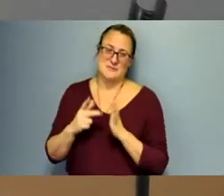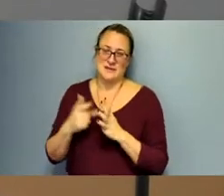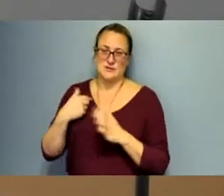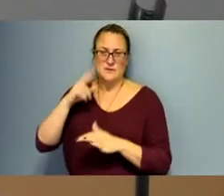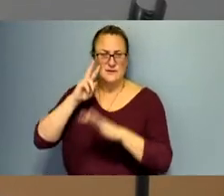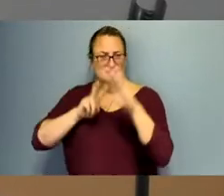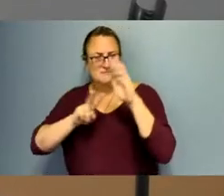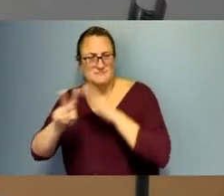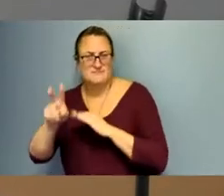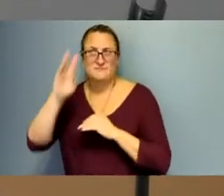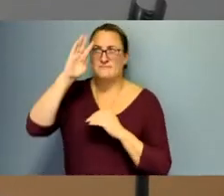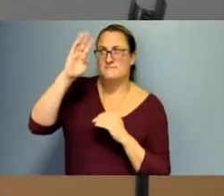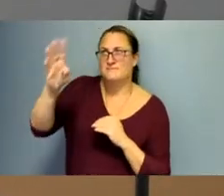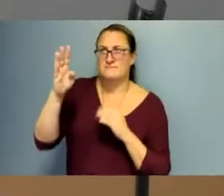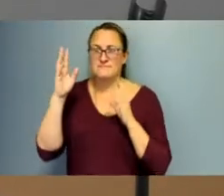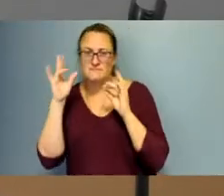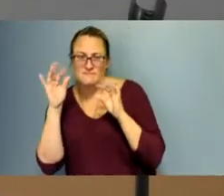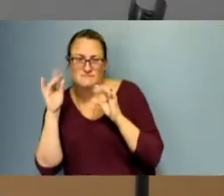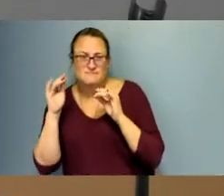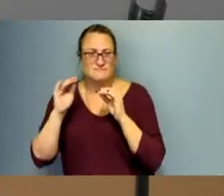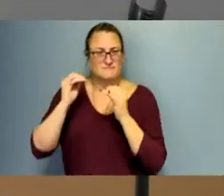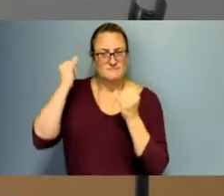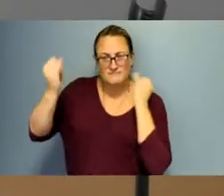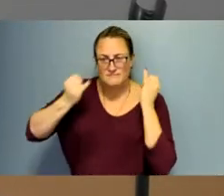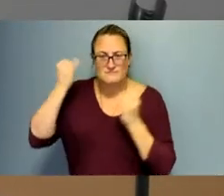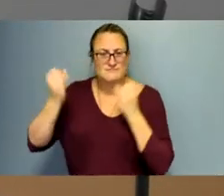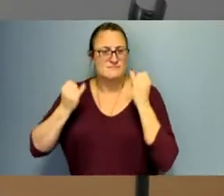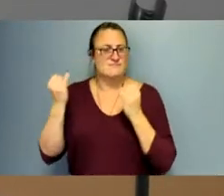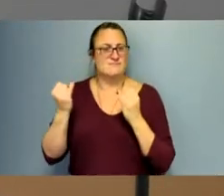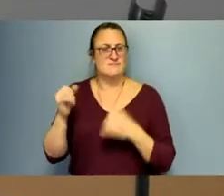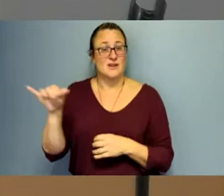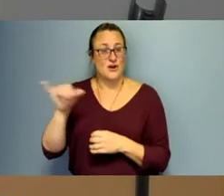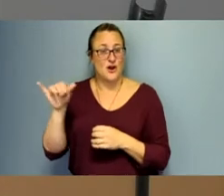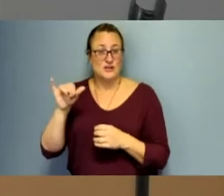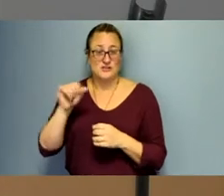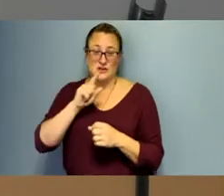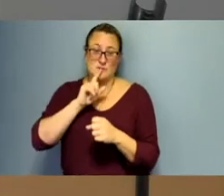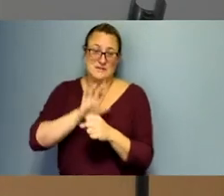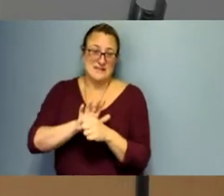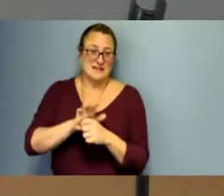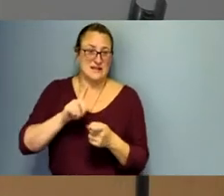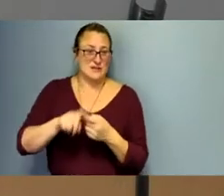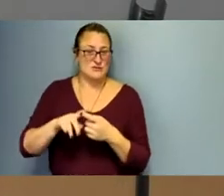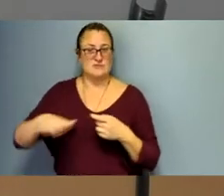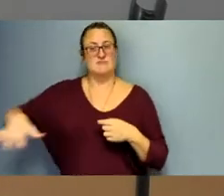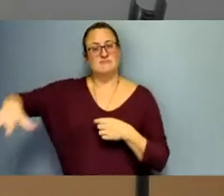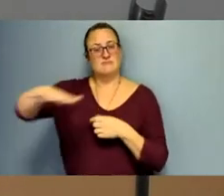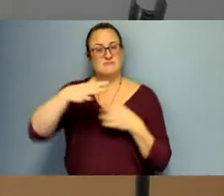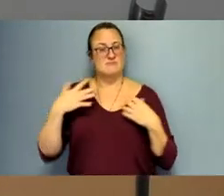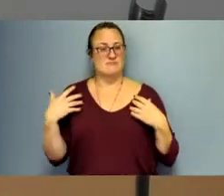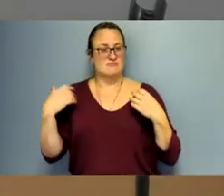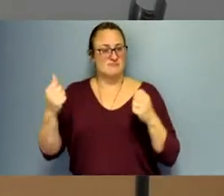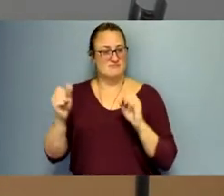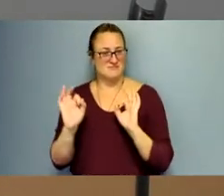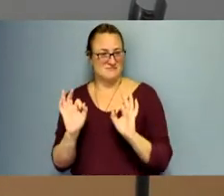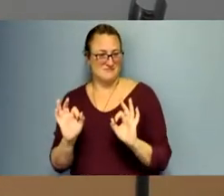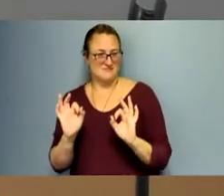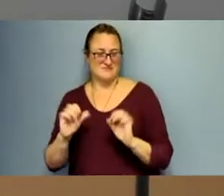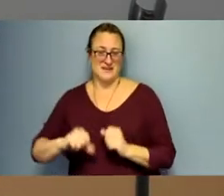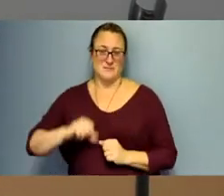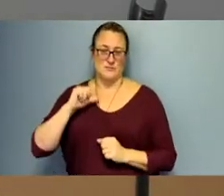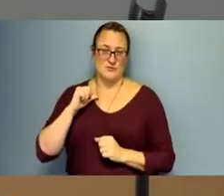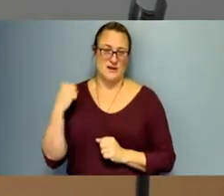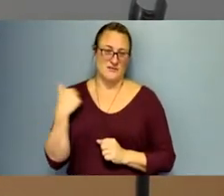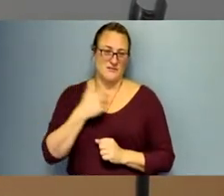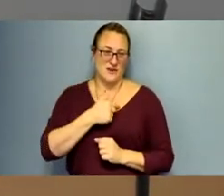that are forward-thinking, but more importantly, it shows that we're dedicated to the overall well-being of everyone in the county. And of that, I'm very proud.